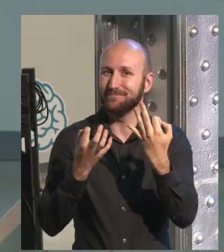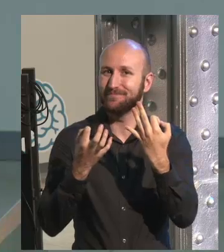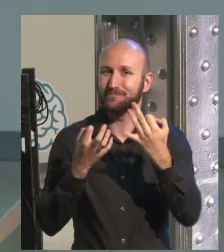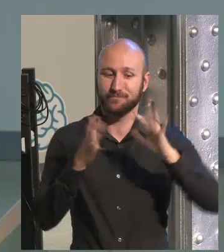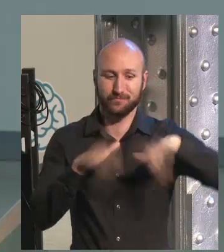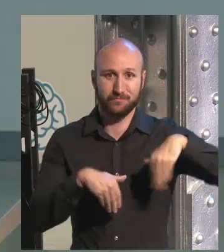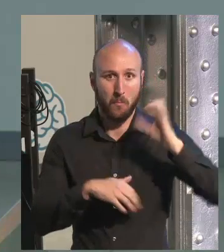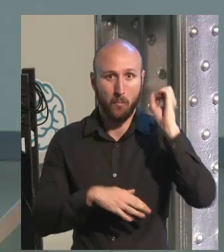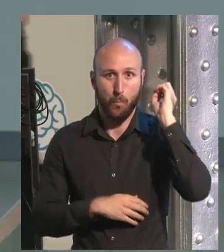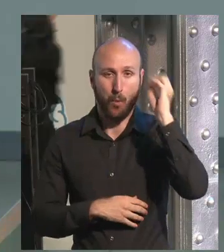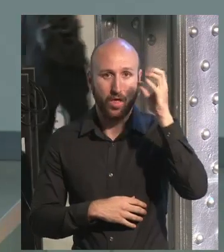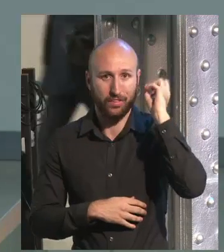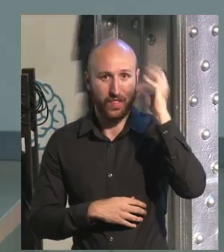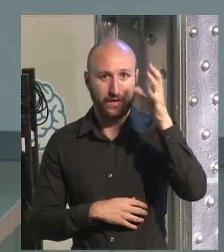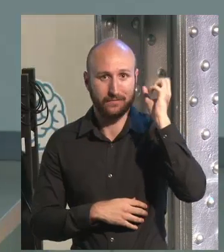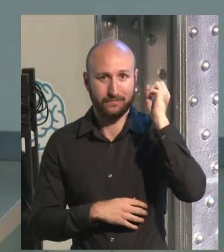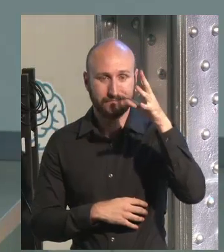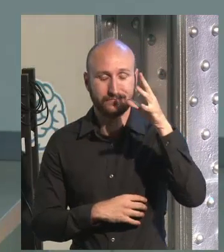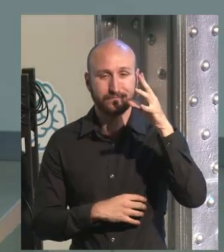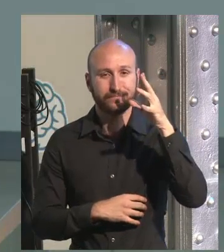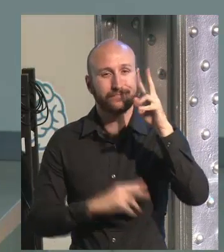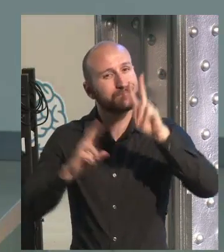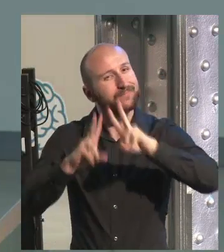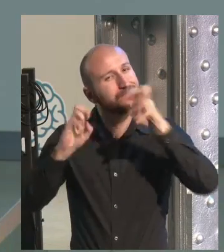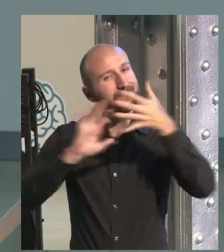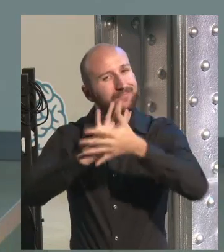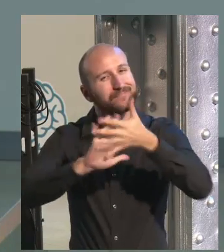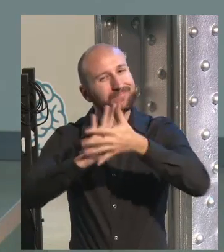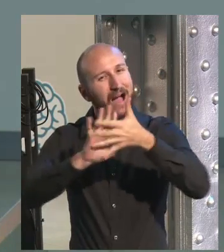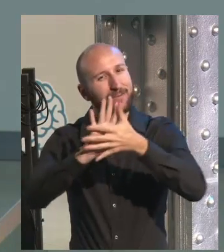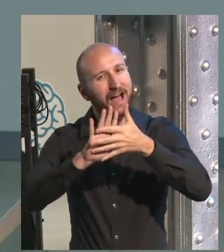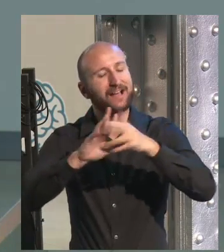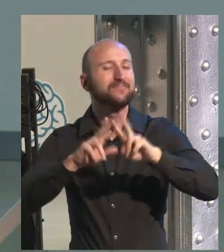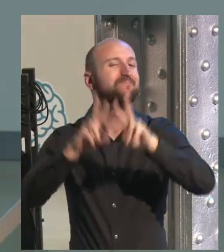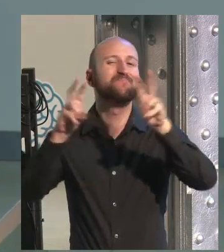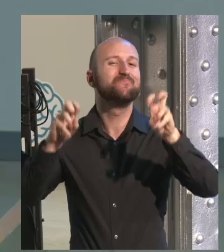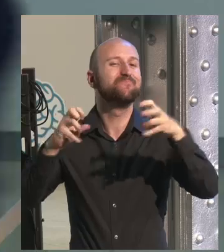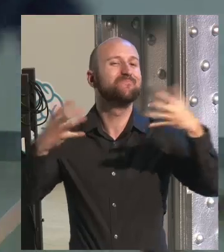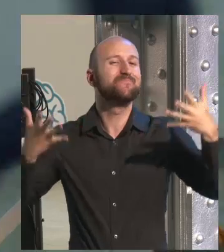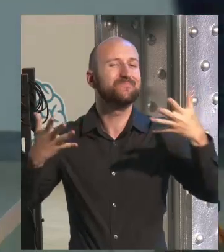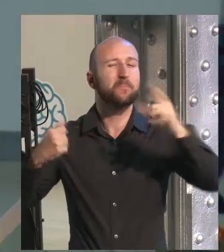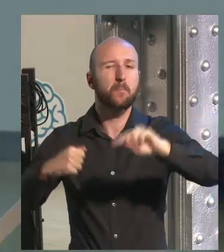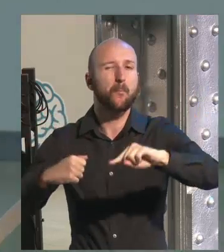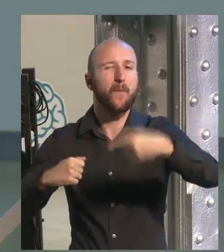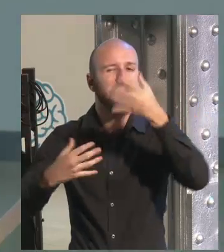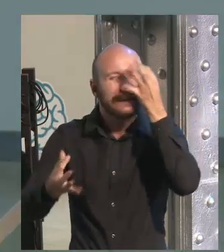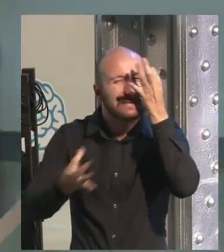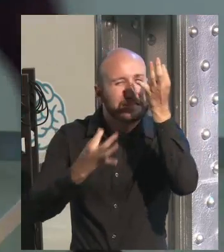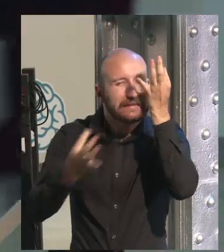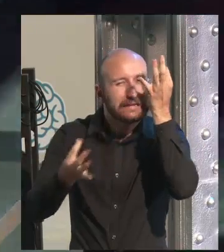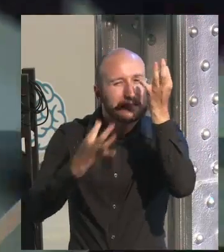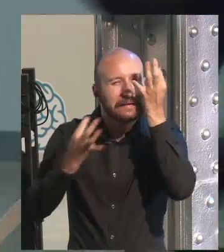We are going to present one of the topics that are